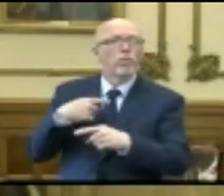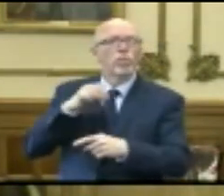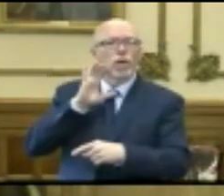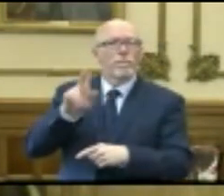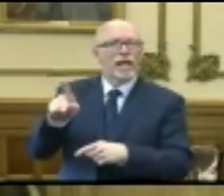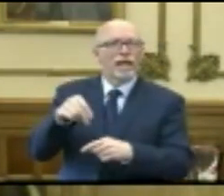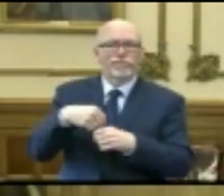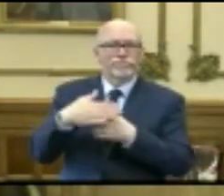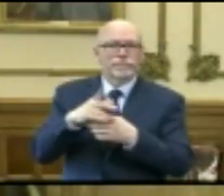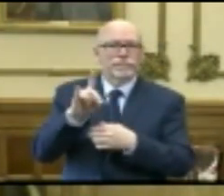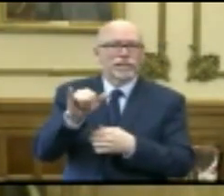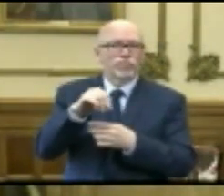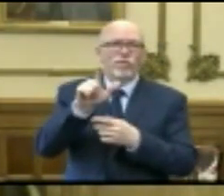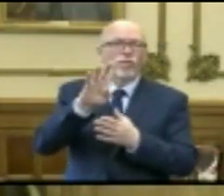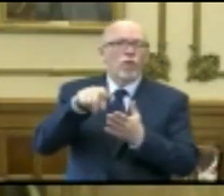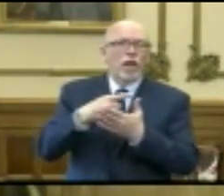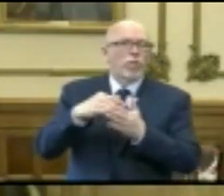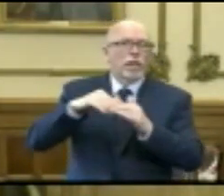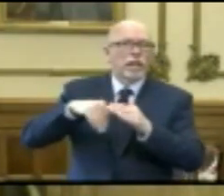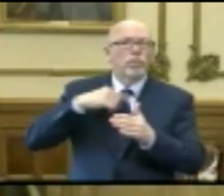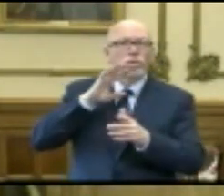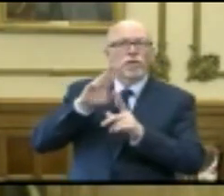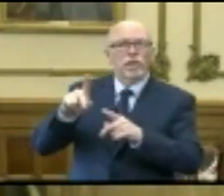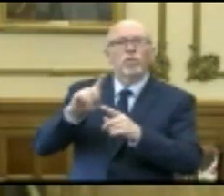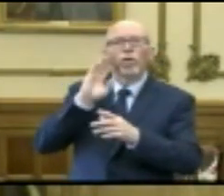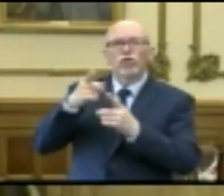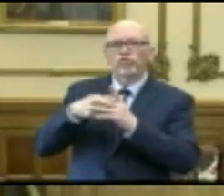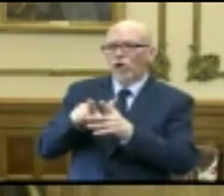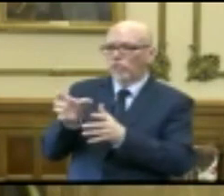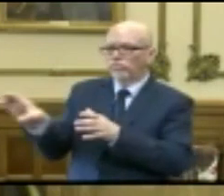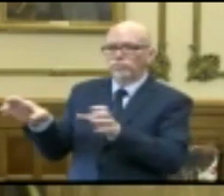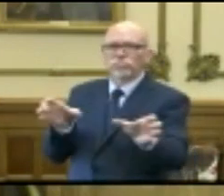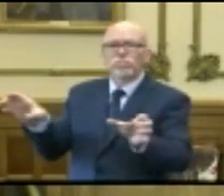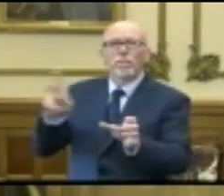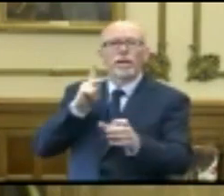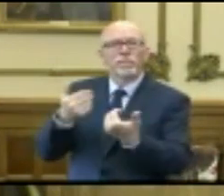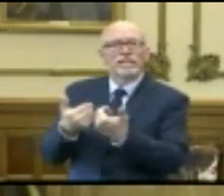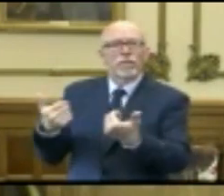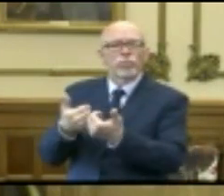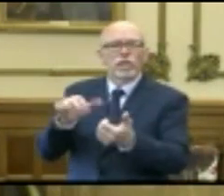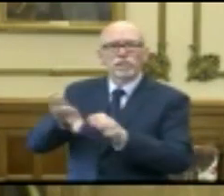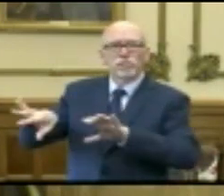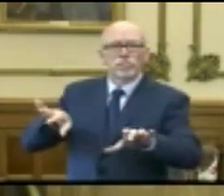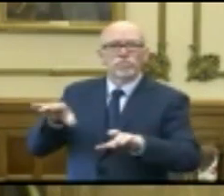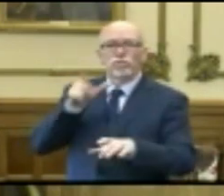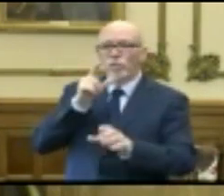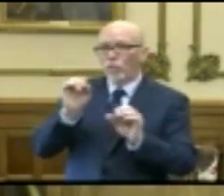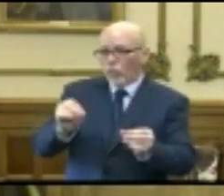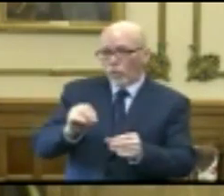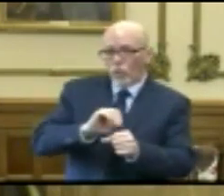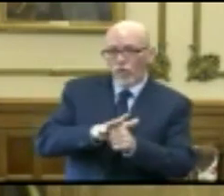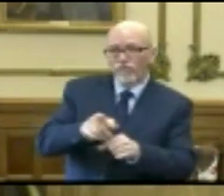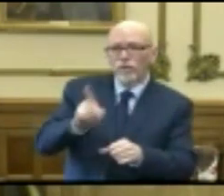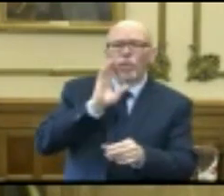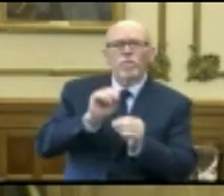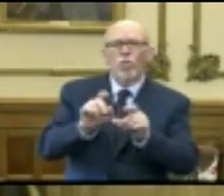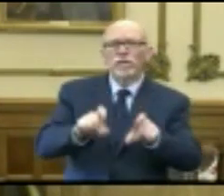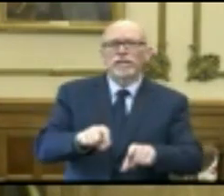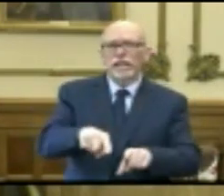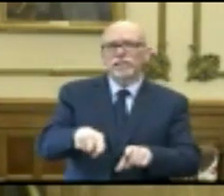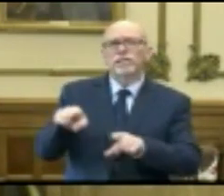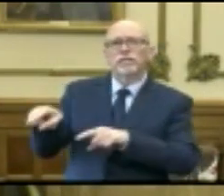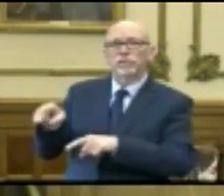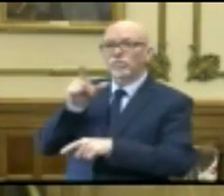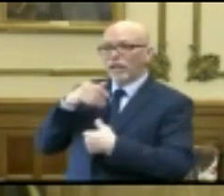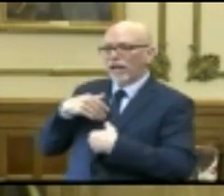next 24 hours, and we're starting to help them cohort individuals and to separate individuals that are negative, to do more testing, and to talk about